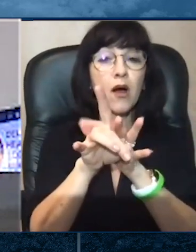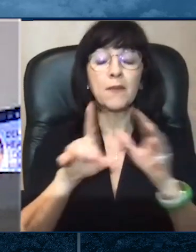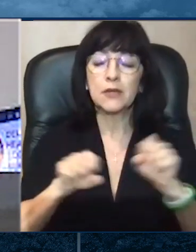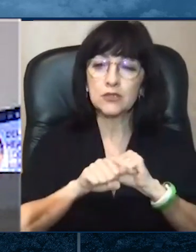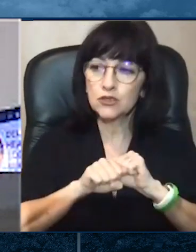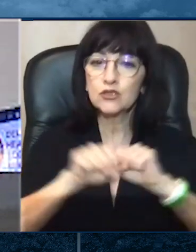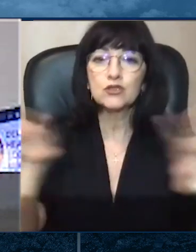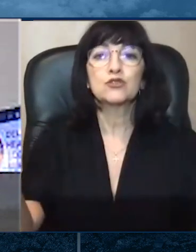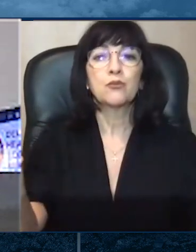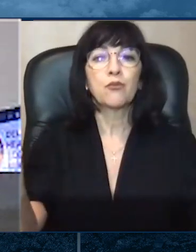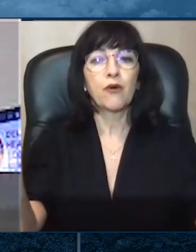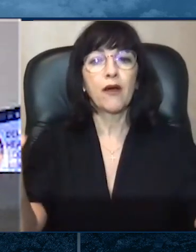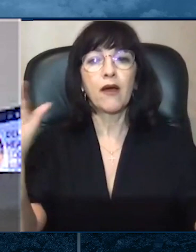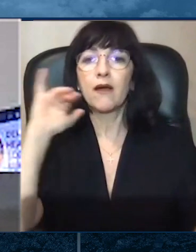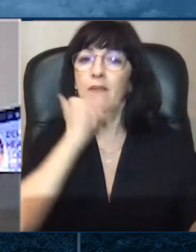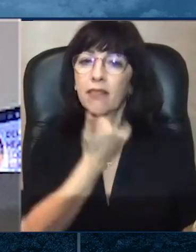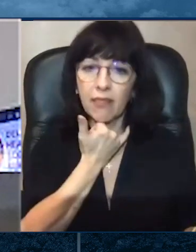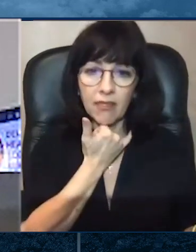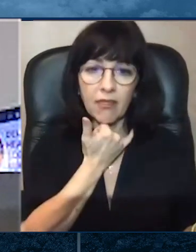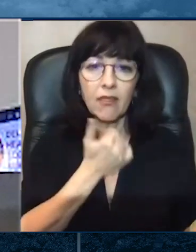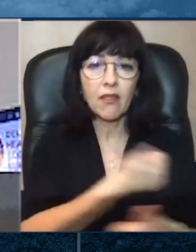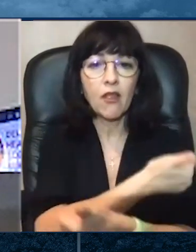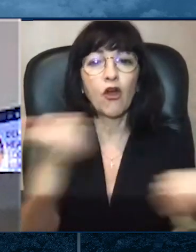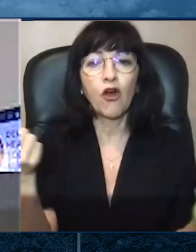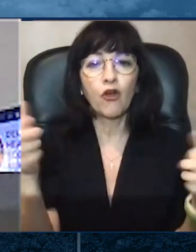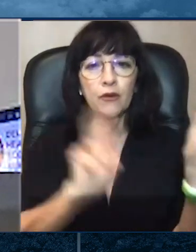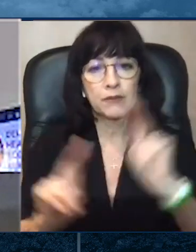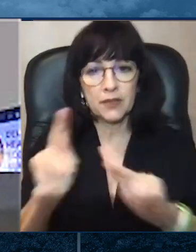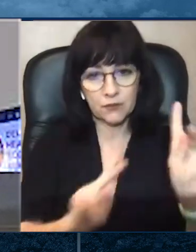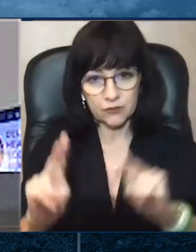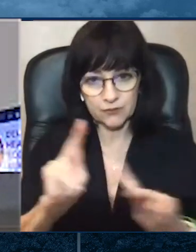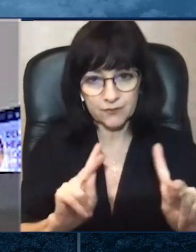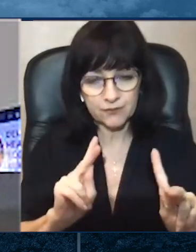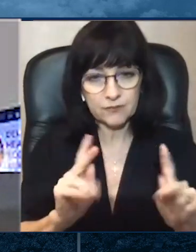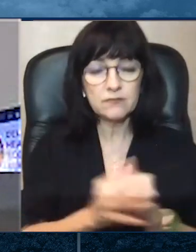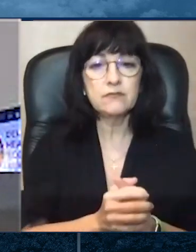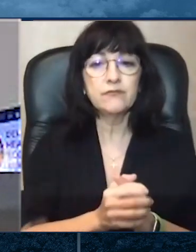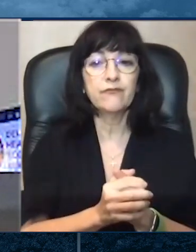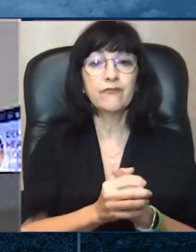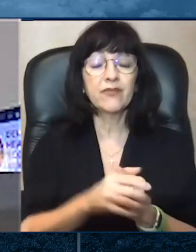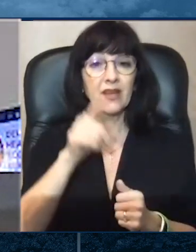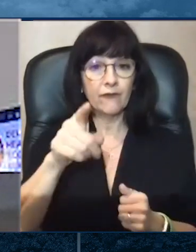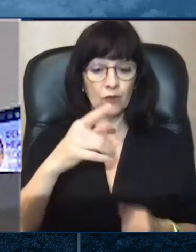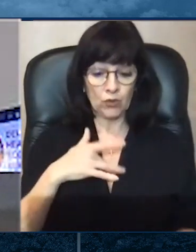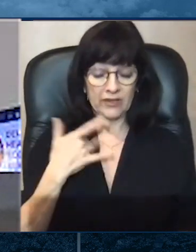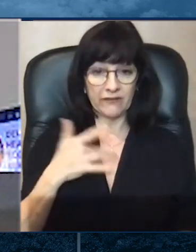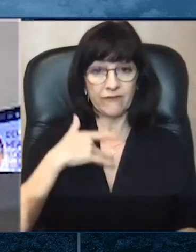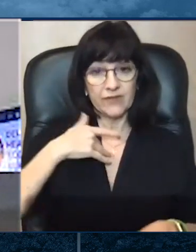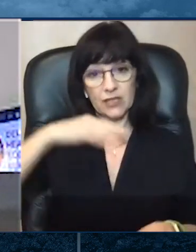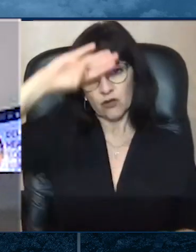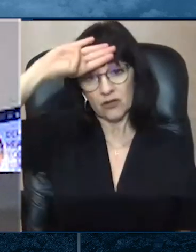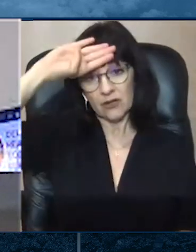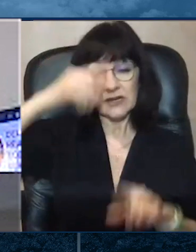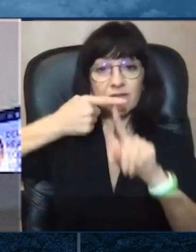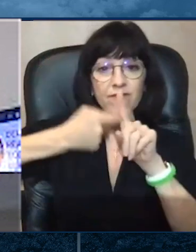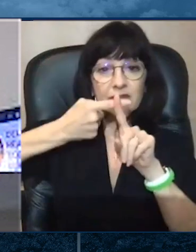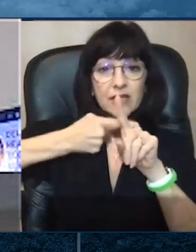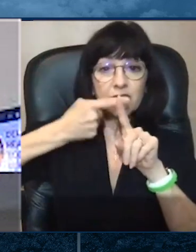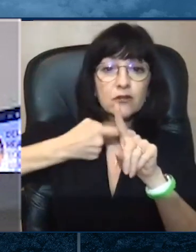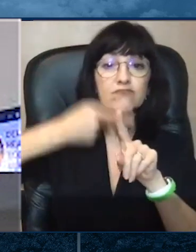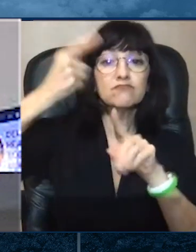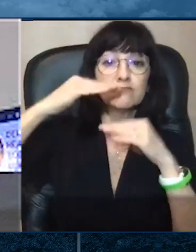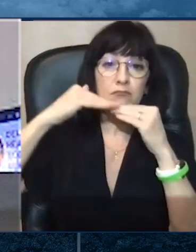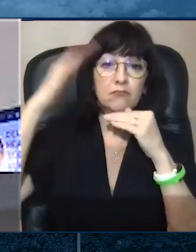fiebre de nueve y nueve y Dos, o dificultad para respirar.